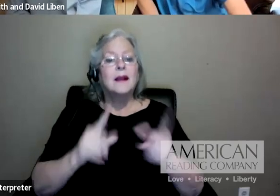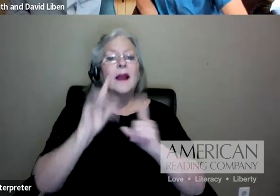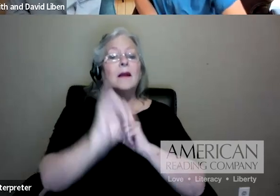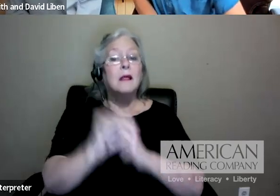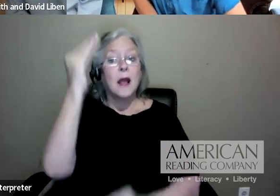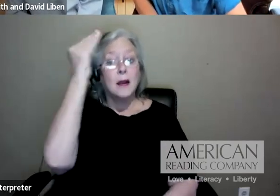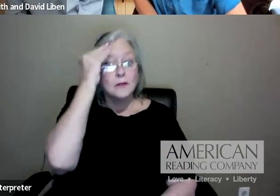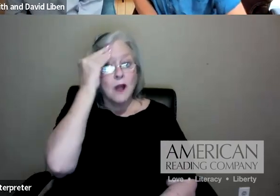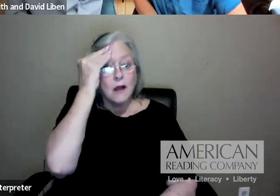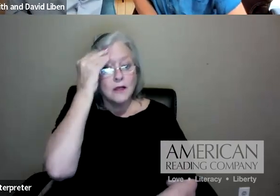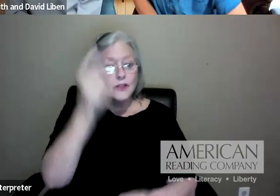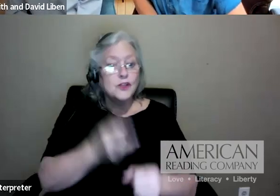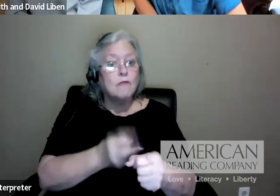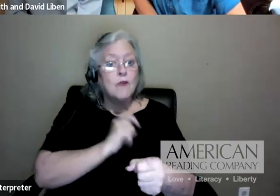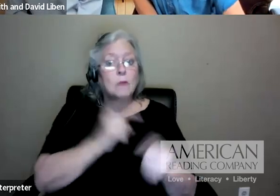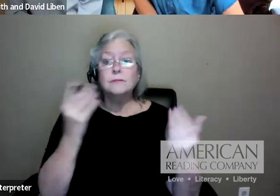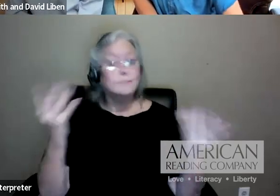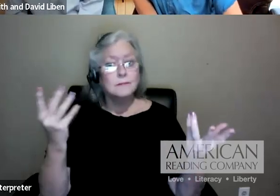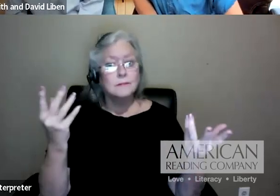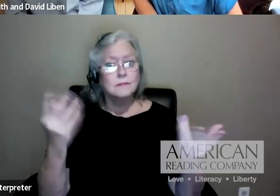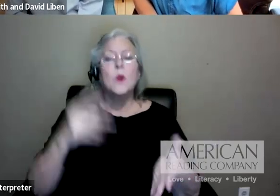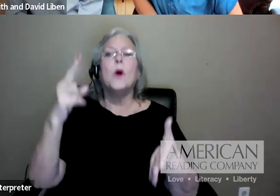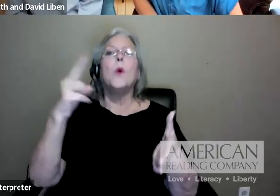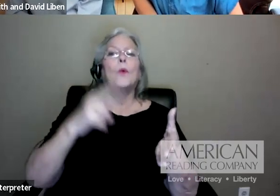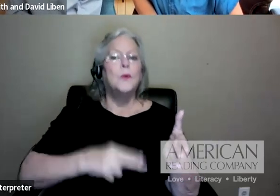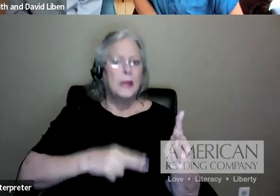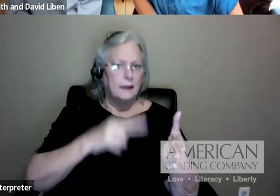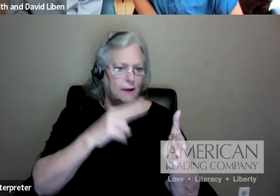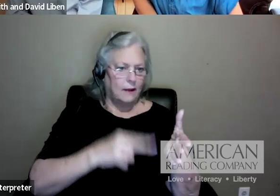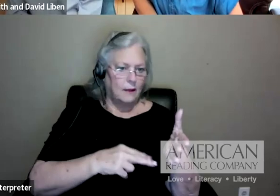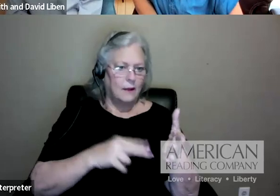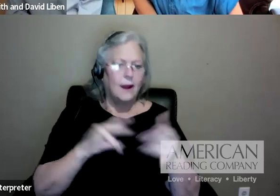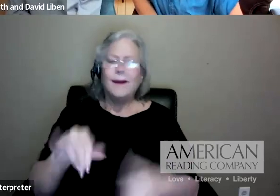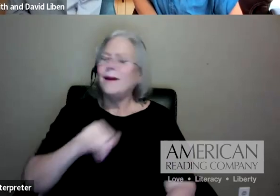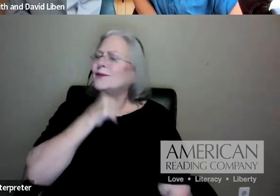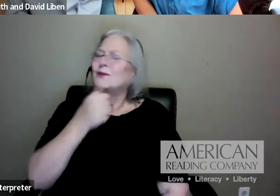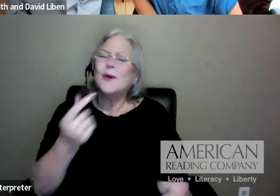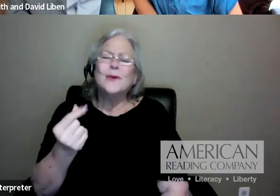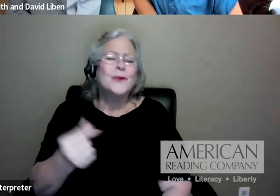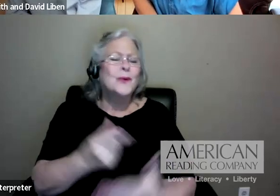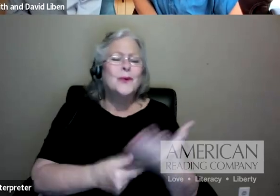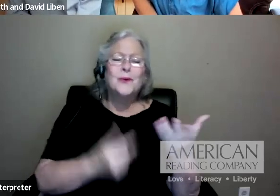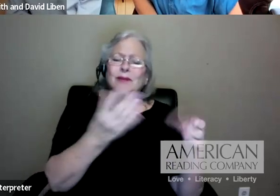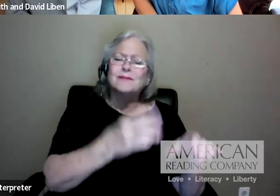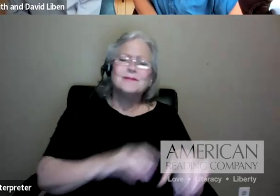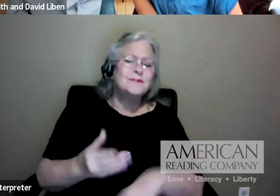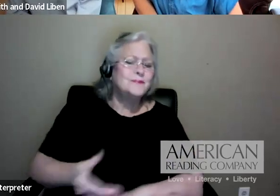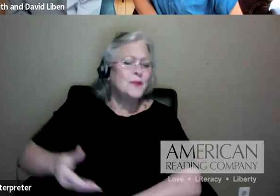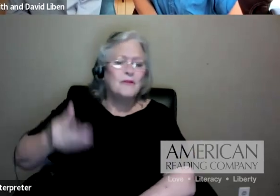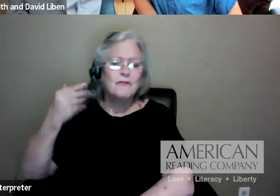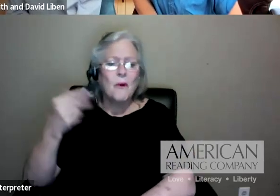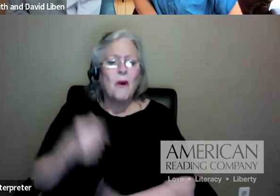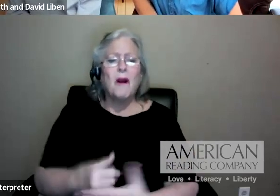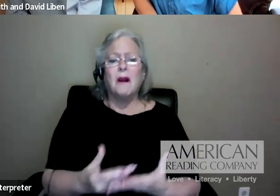from reading. Don't do what we have done for much of our educational lives. We come across a topic that's informational